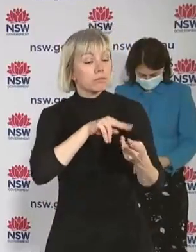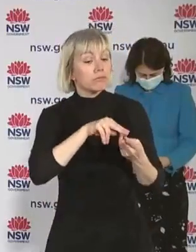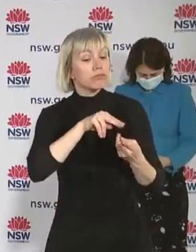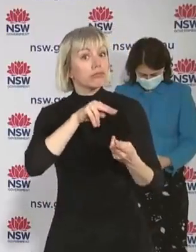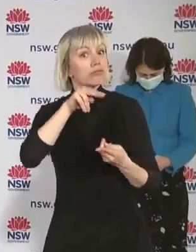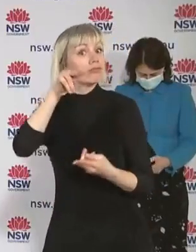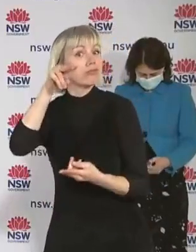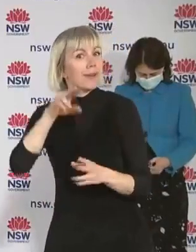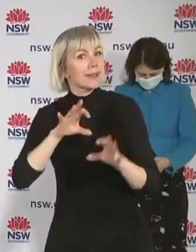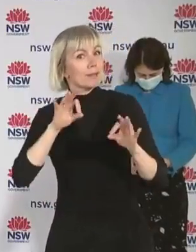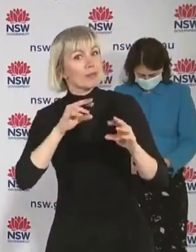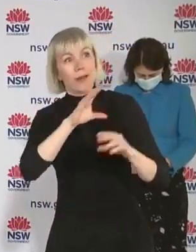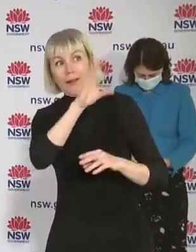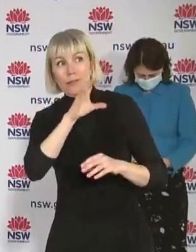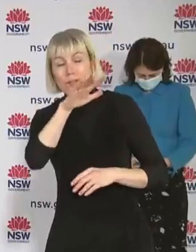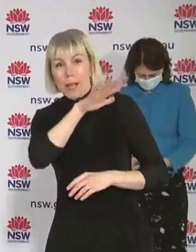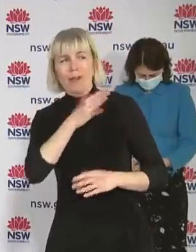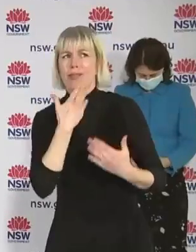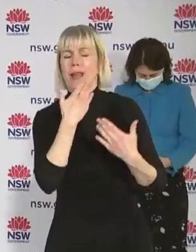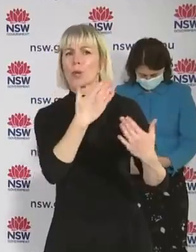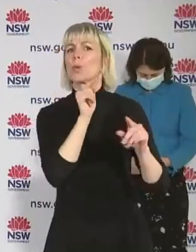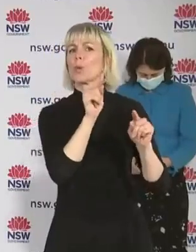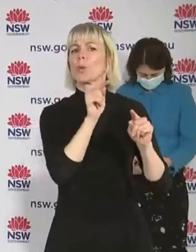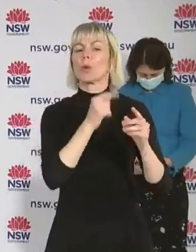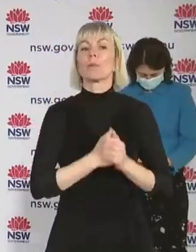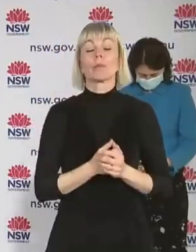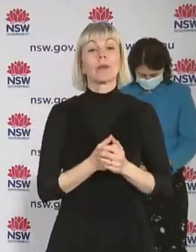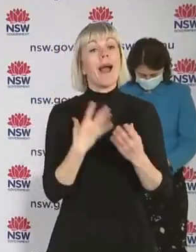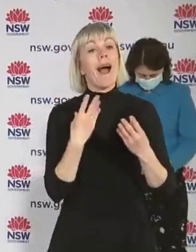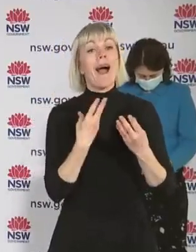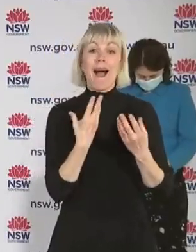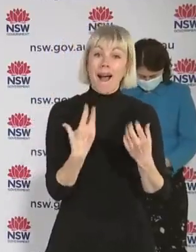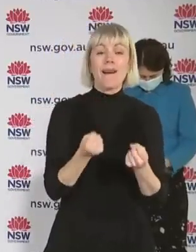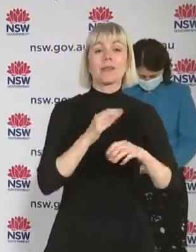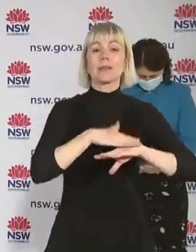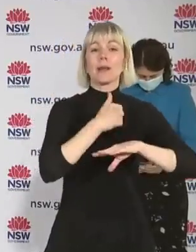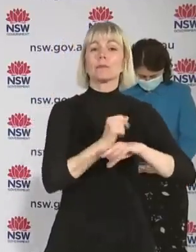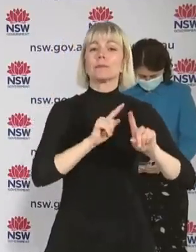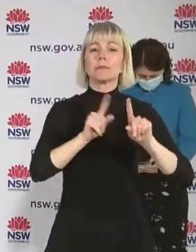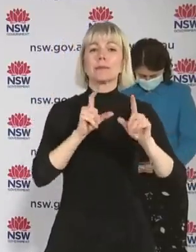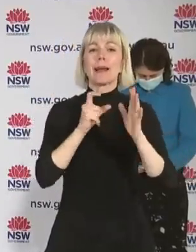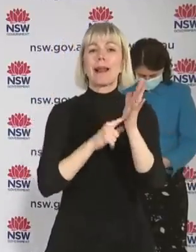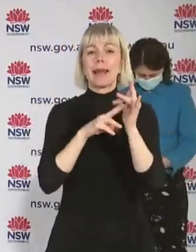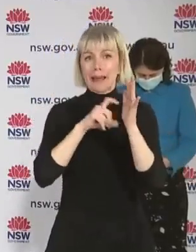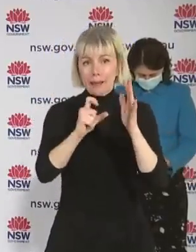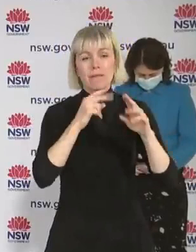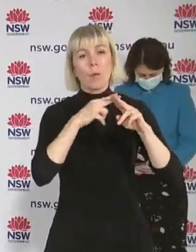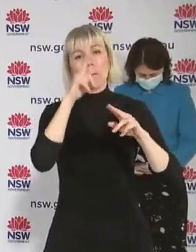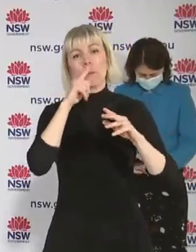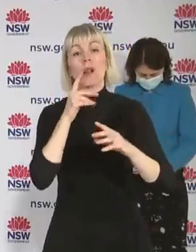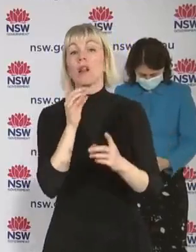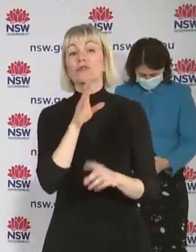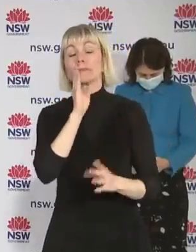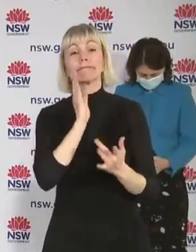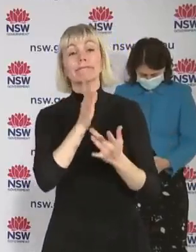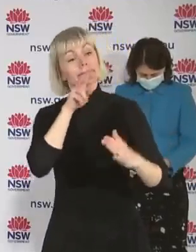thank you to those regional communities. We have a number of walking clinics without bookings right across the state. Of course, with Moderna coming online,